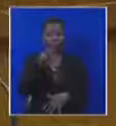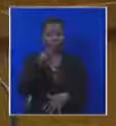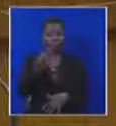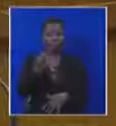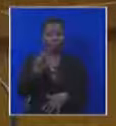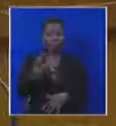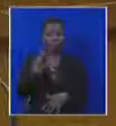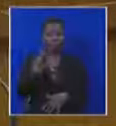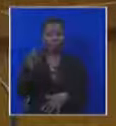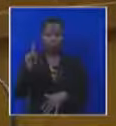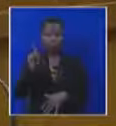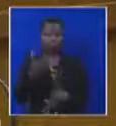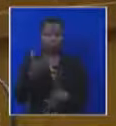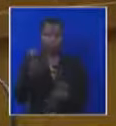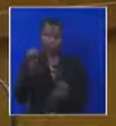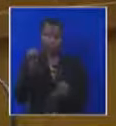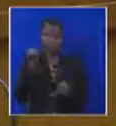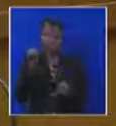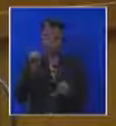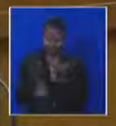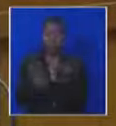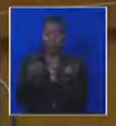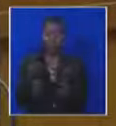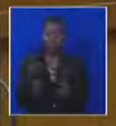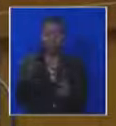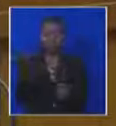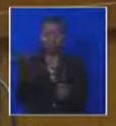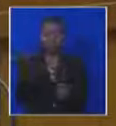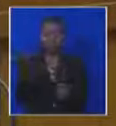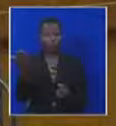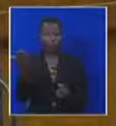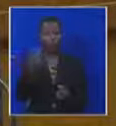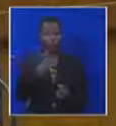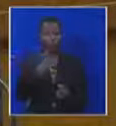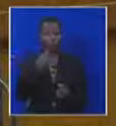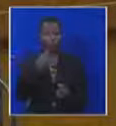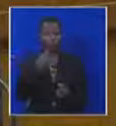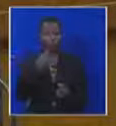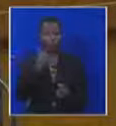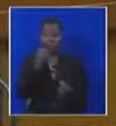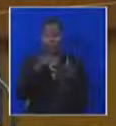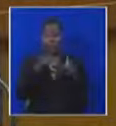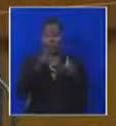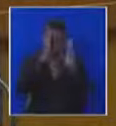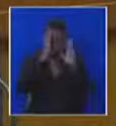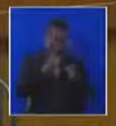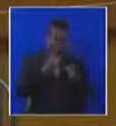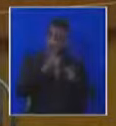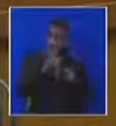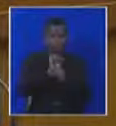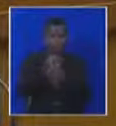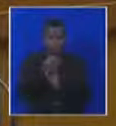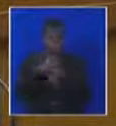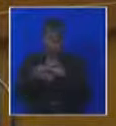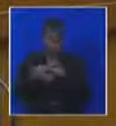the cardinal error. He made the cardinal error of putting this Parliament first. His duty to the Constitution